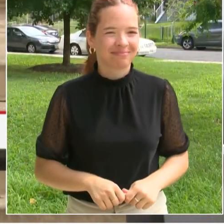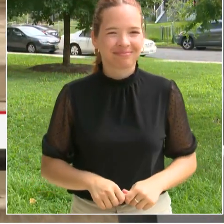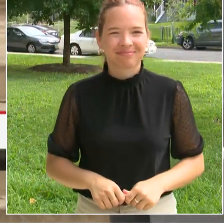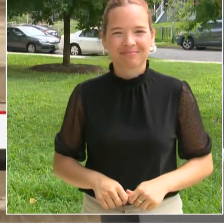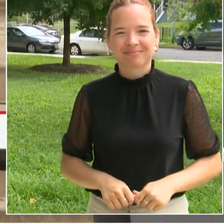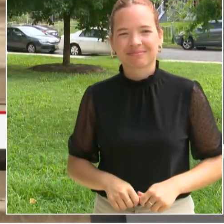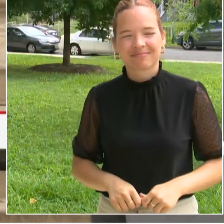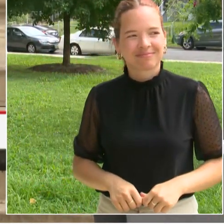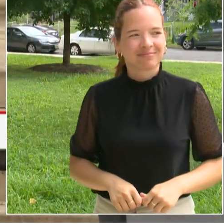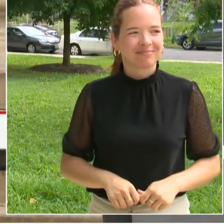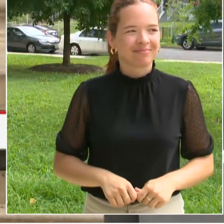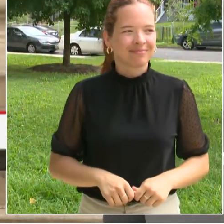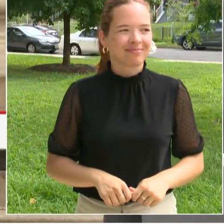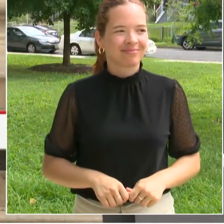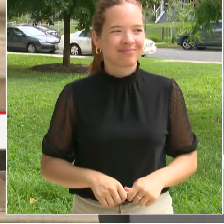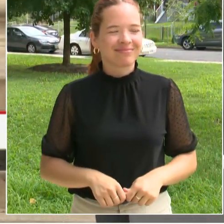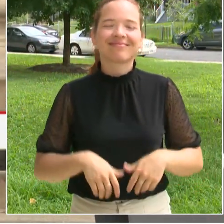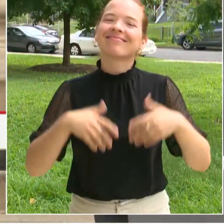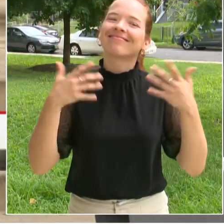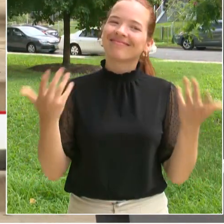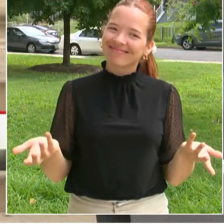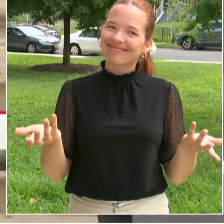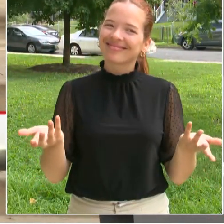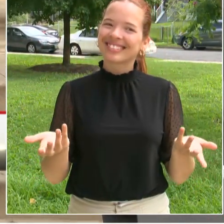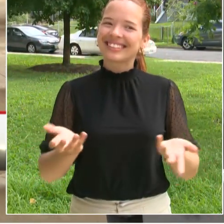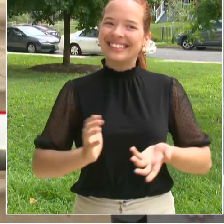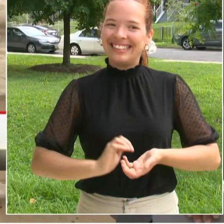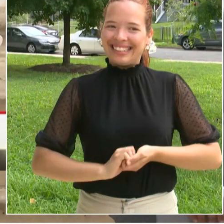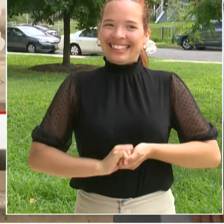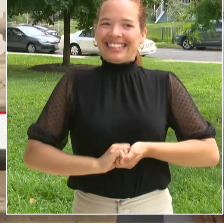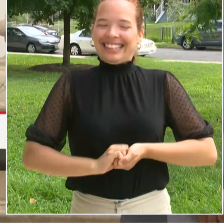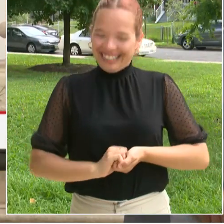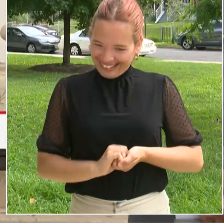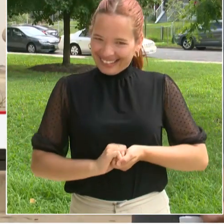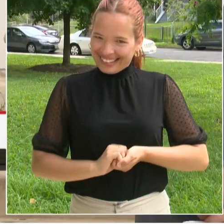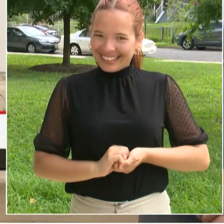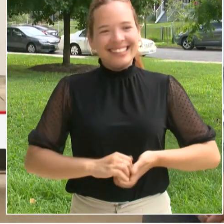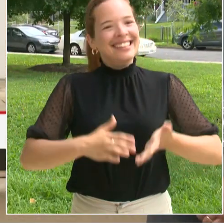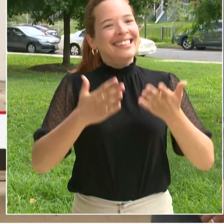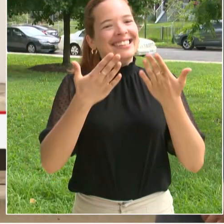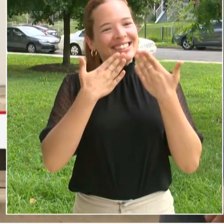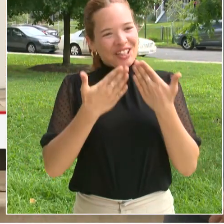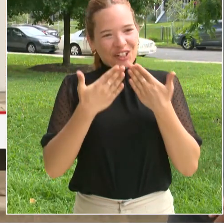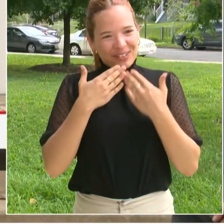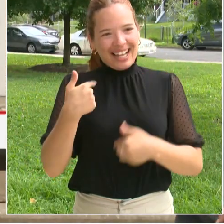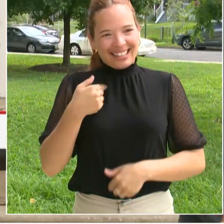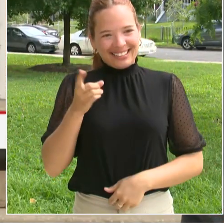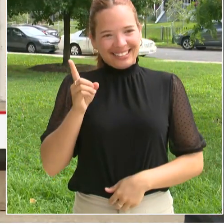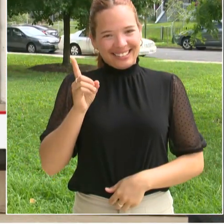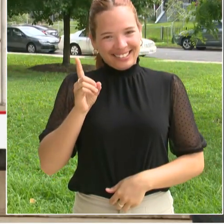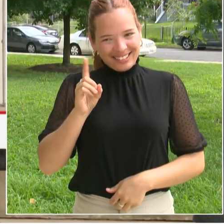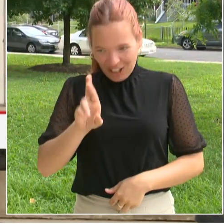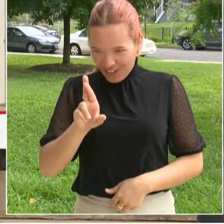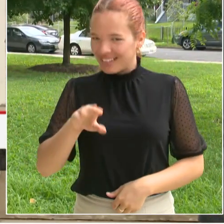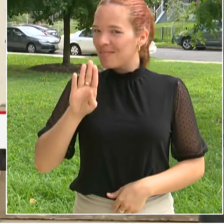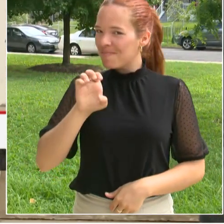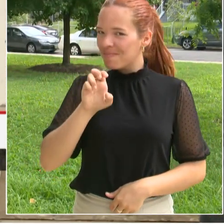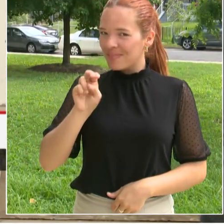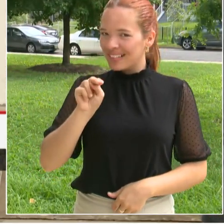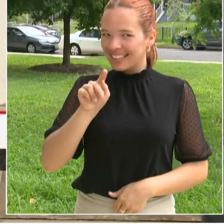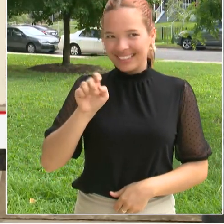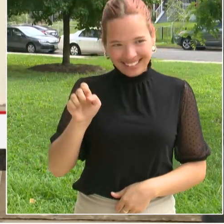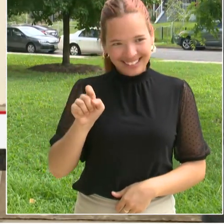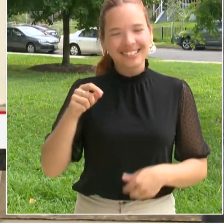Well, hello everyone. Good morning. I'm Dr. Ayanna Bennett. I'm the acting director at DC Health. If you